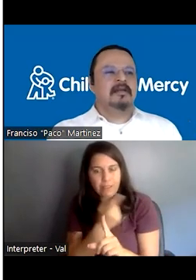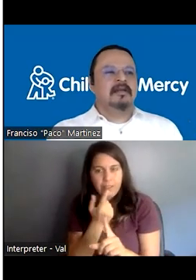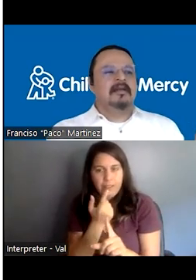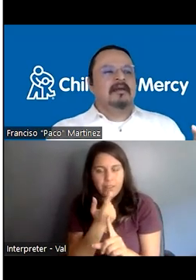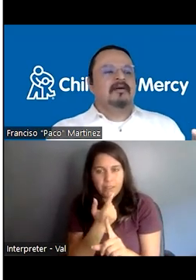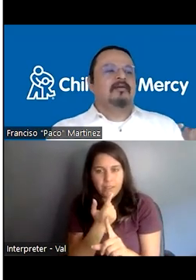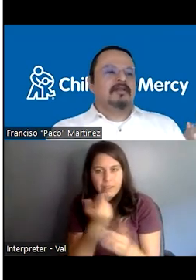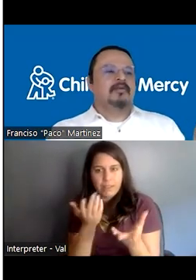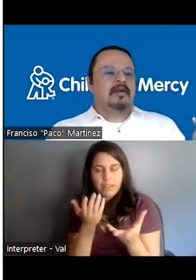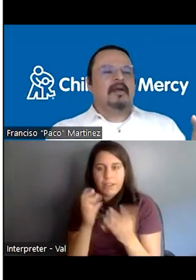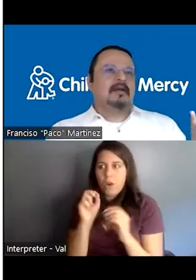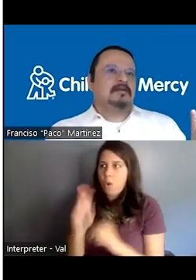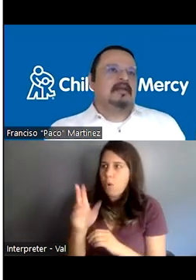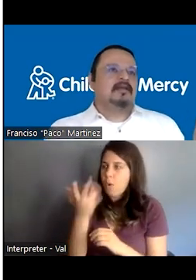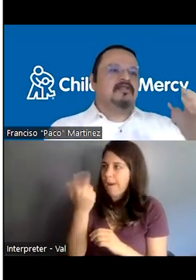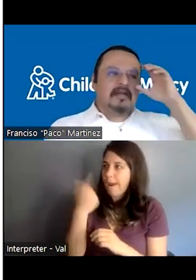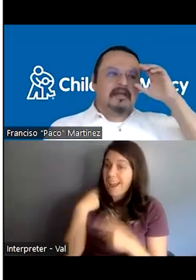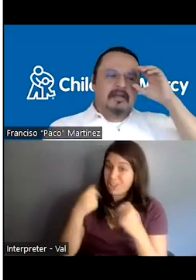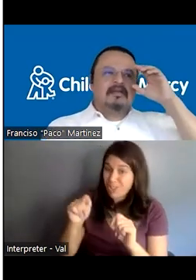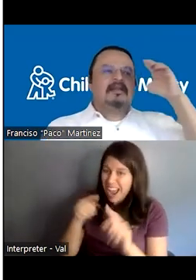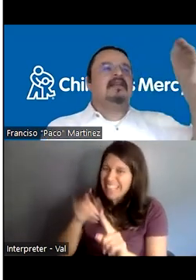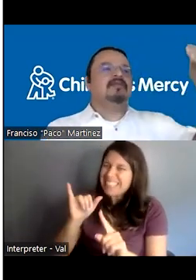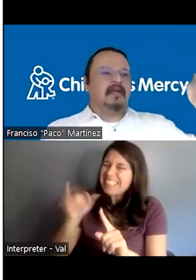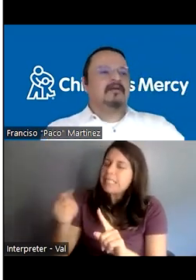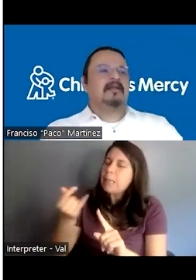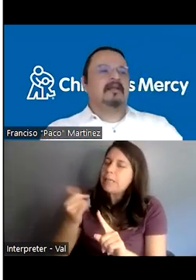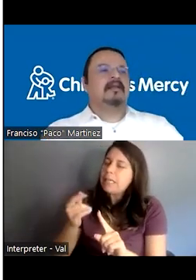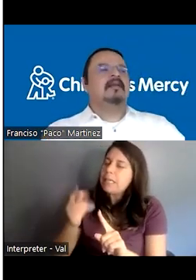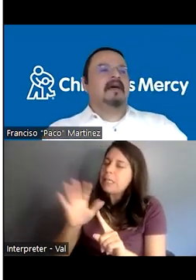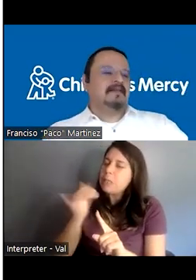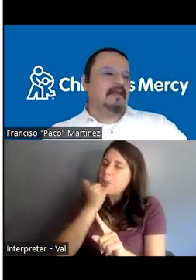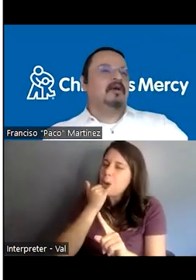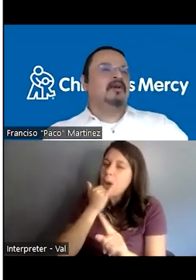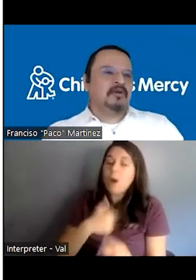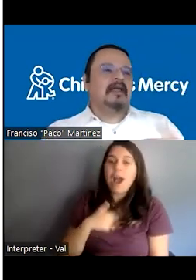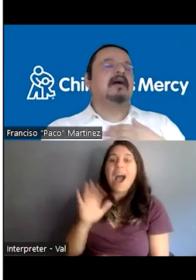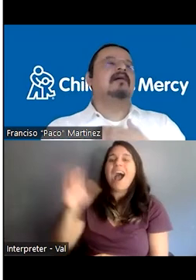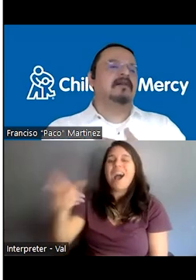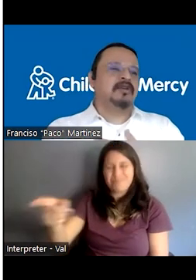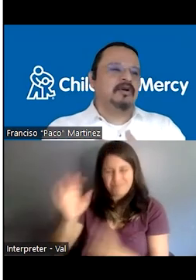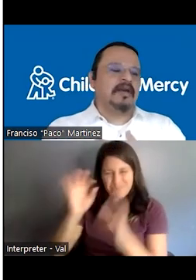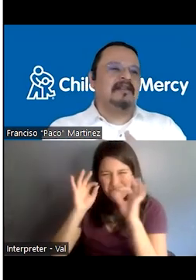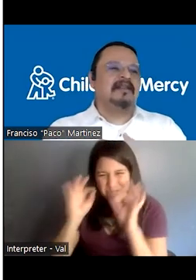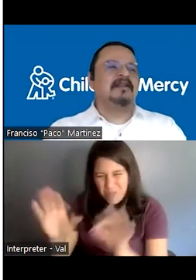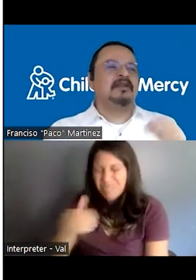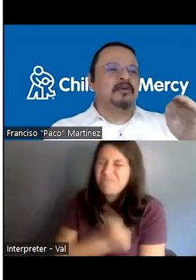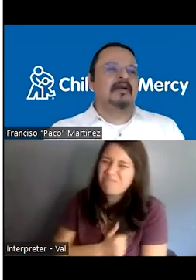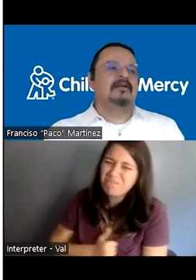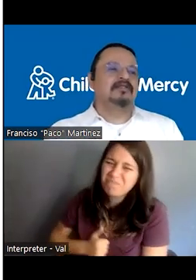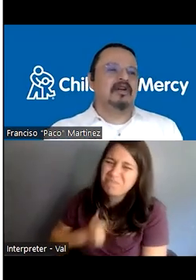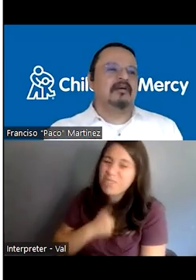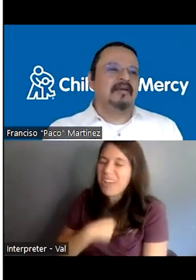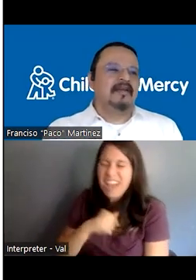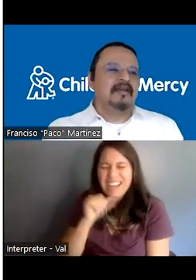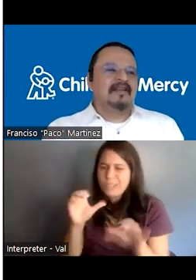teaching or what you were, uh, trying to explain, then you can correct it by saying also like, oh, sorry. I didn't do